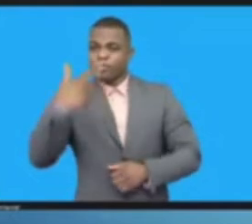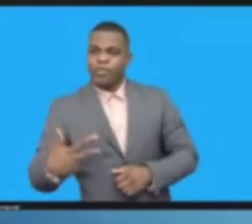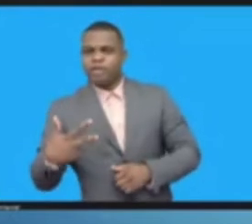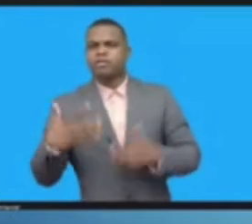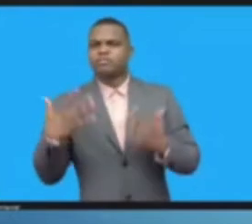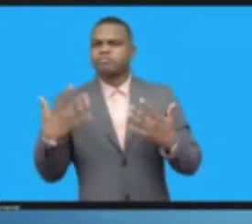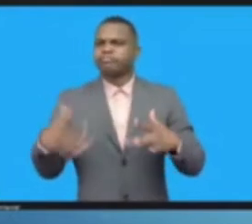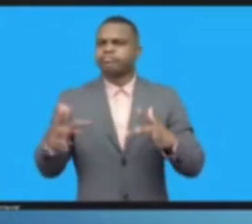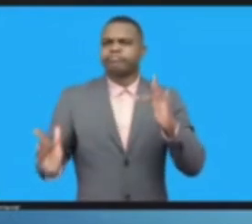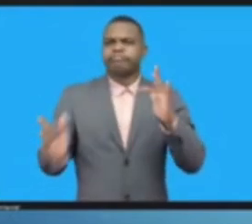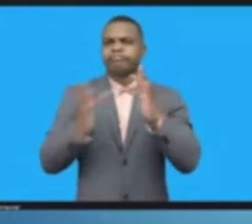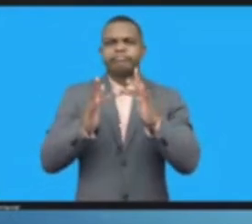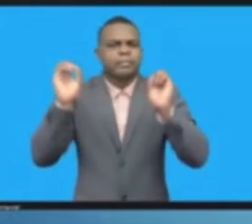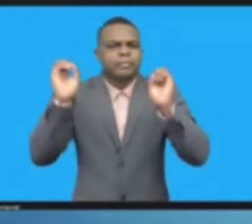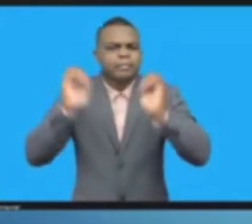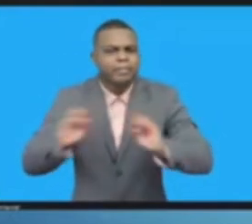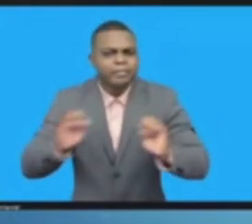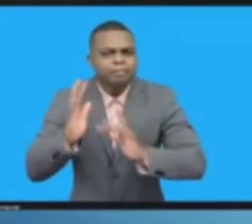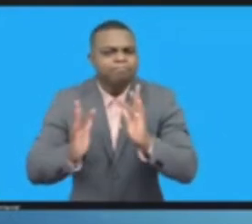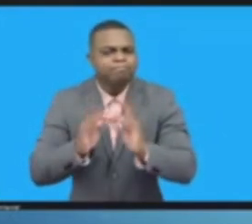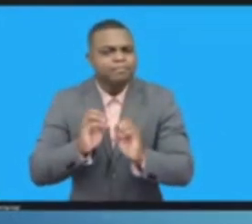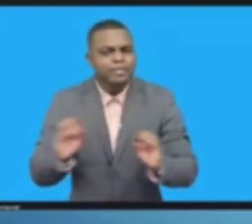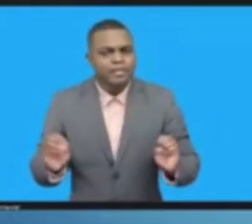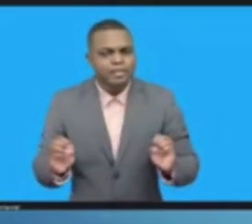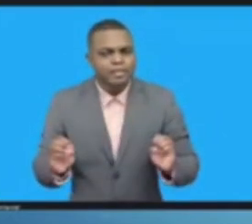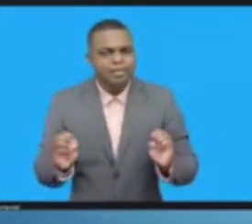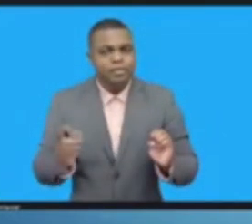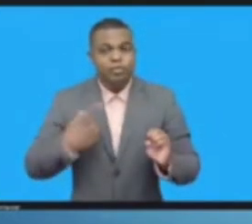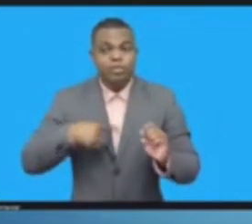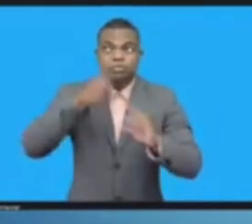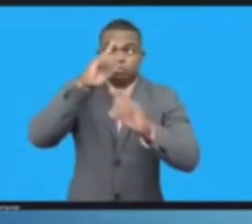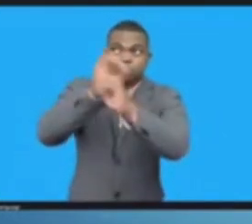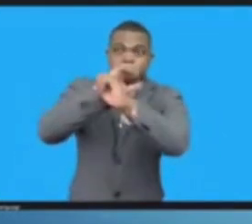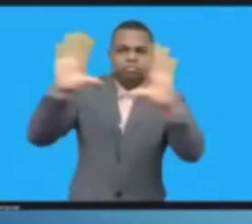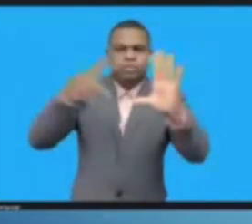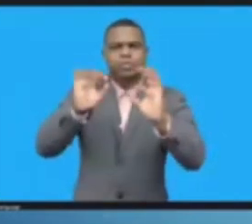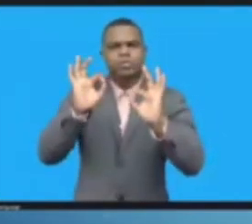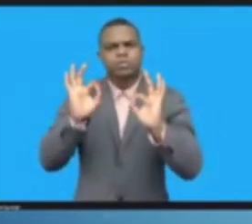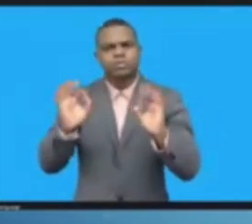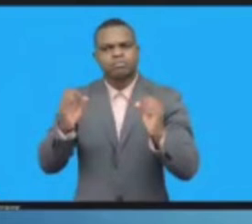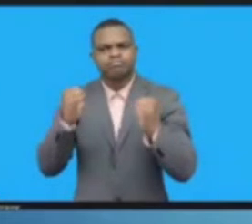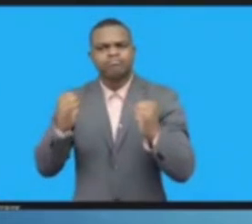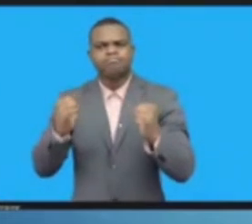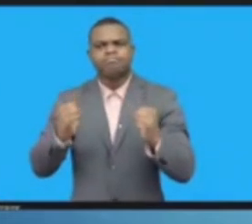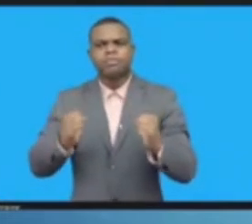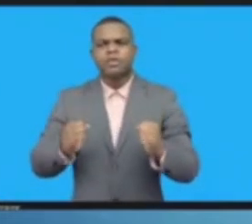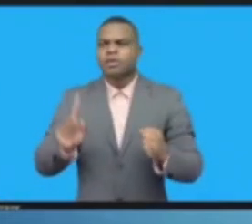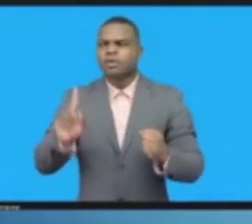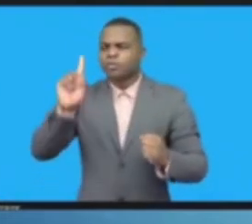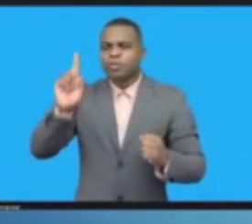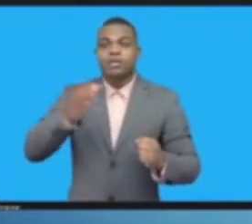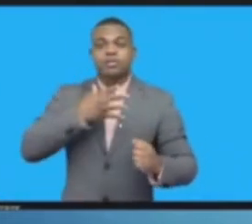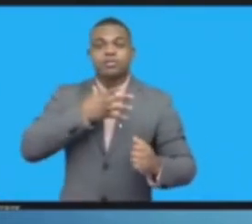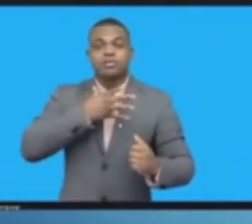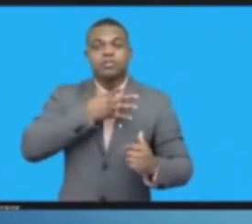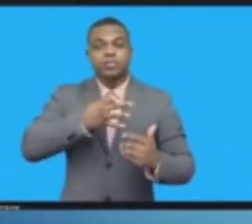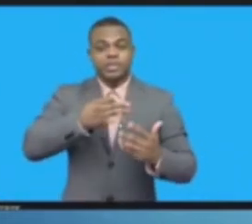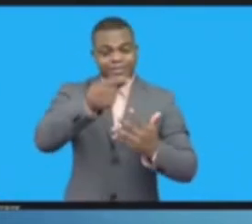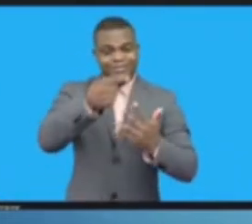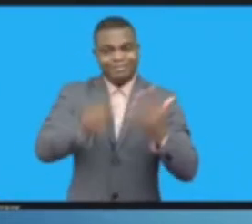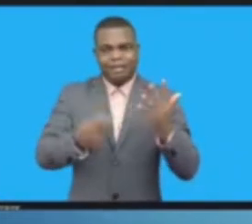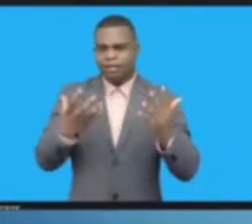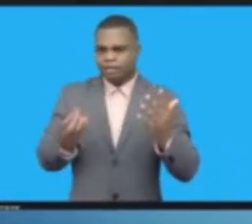solutions. Yes, it's an ambitious vision. But it's a vision that we